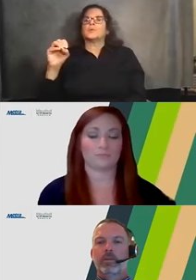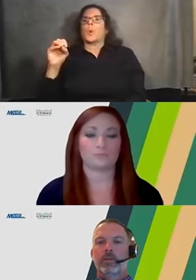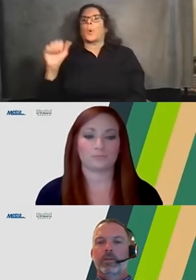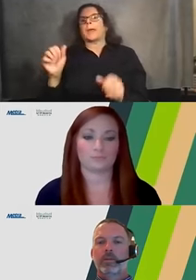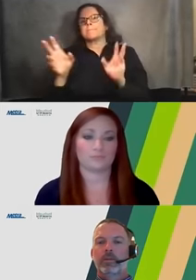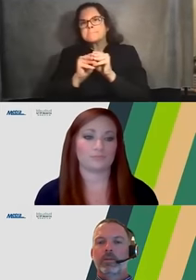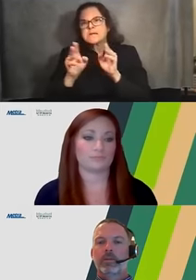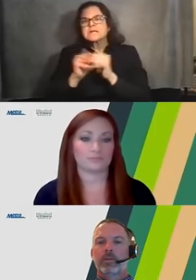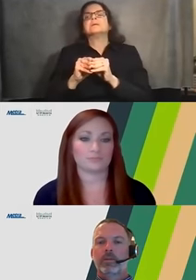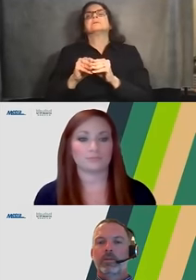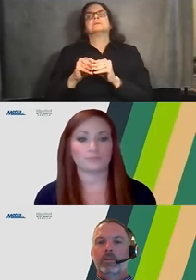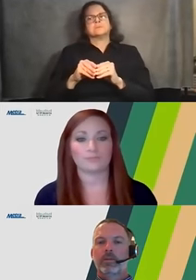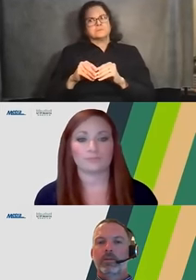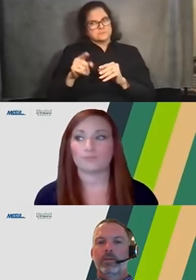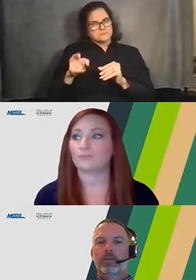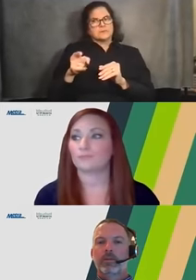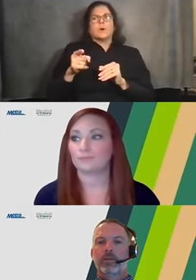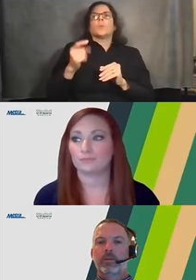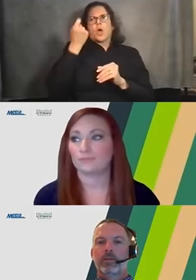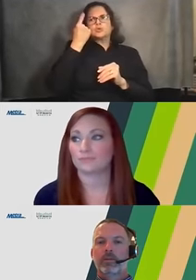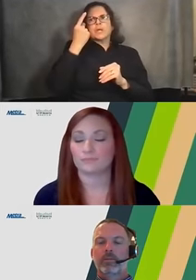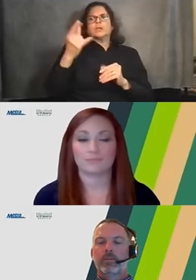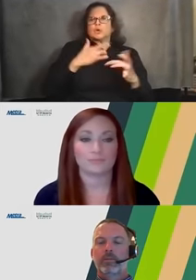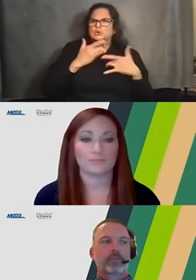we understand the concerns that you have as part of this project.